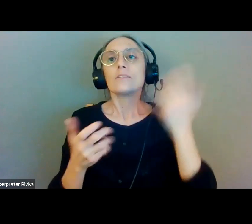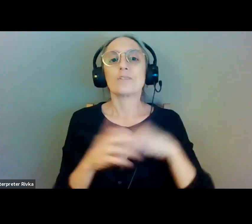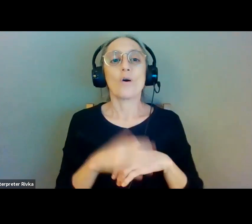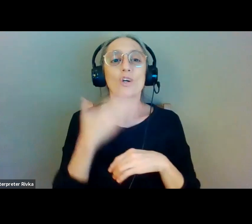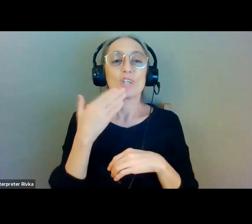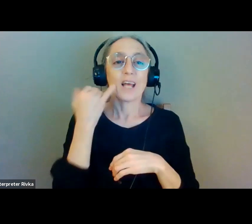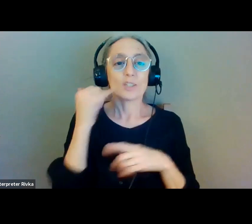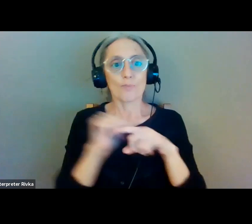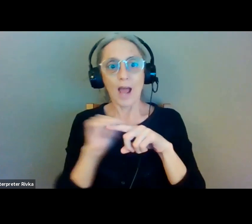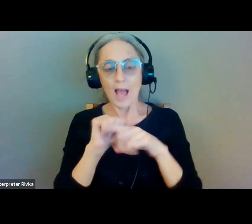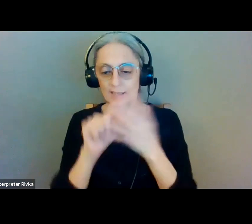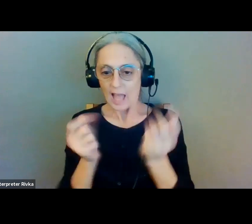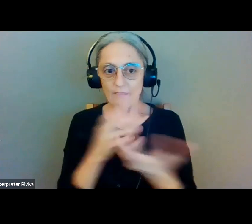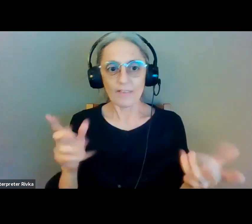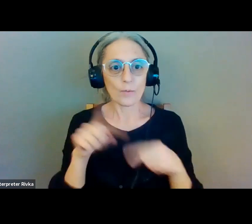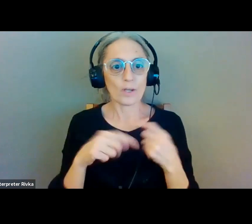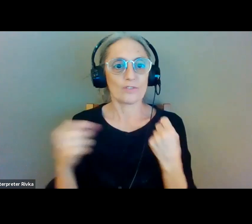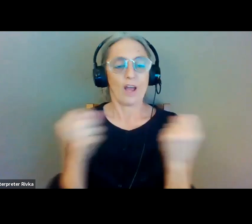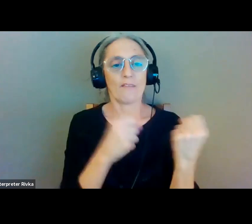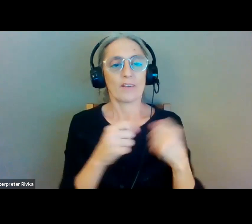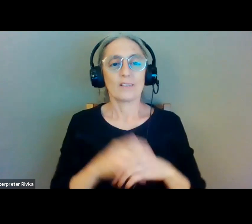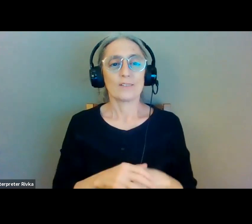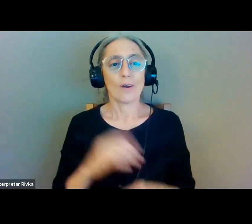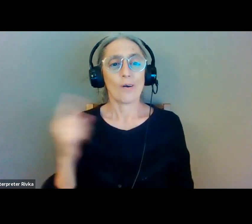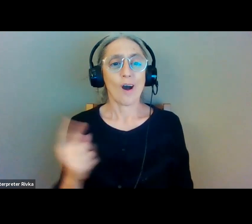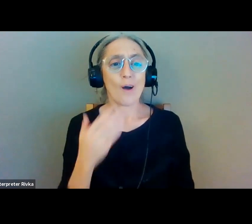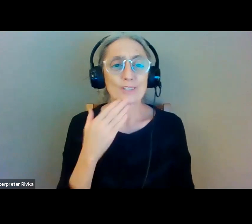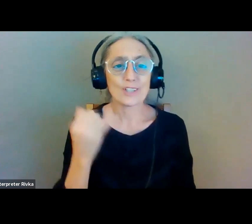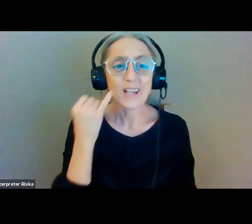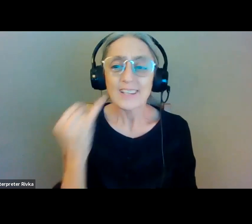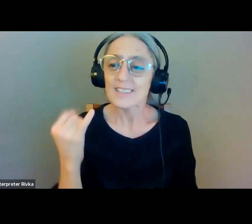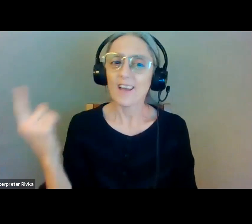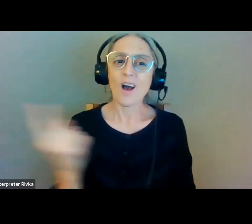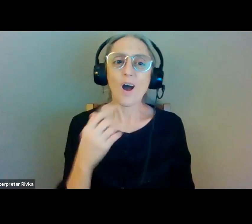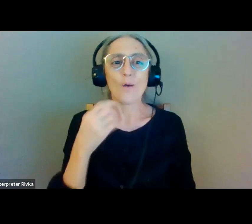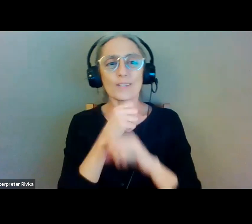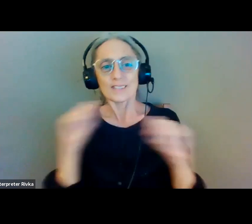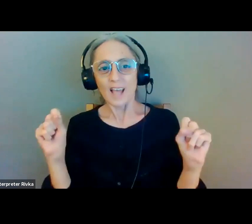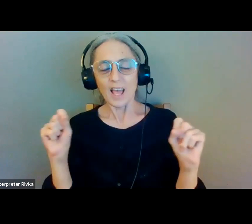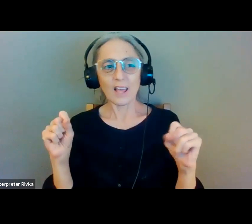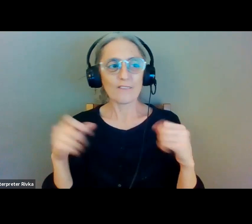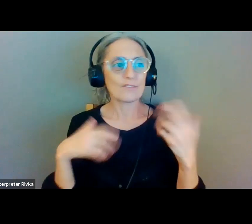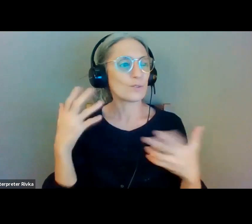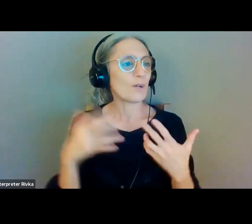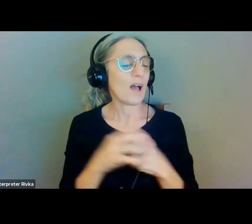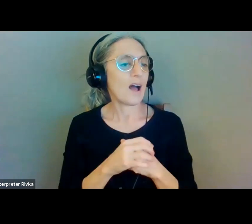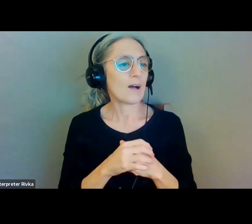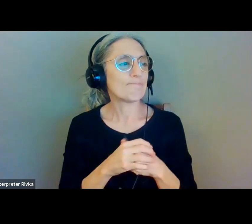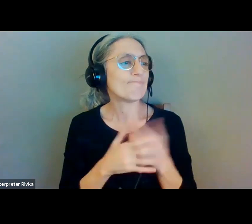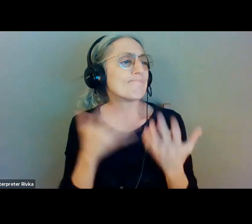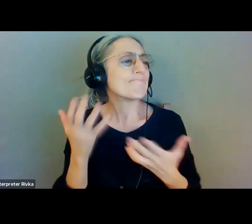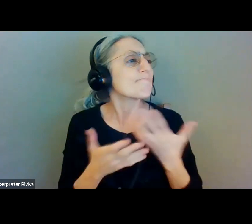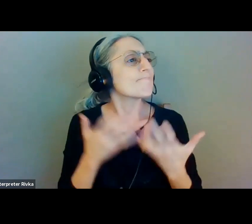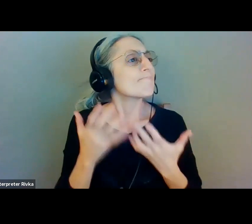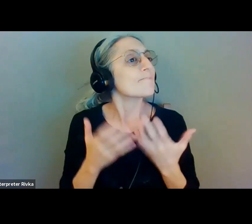it so it's not always something that's a good idea or safe to um for people who